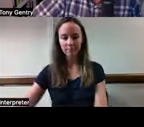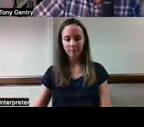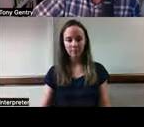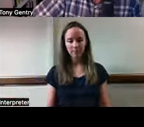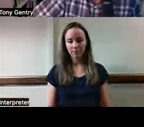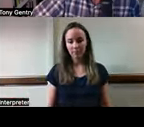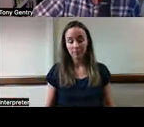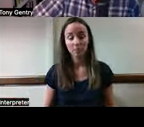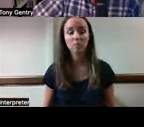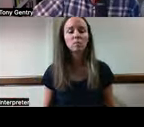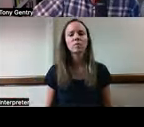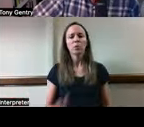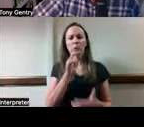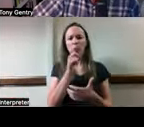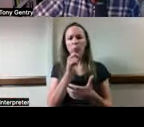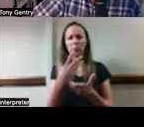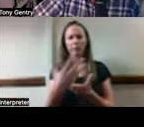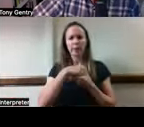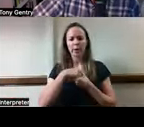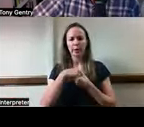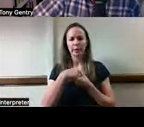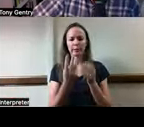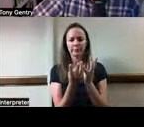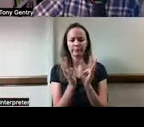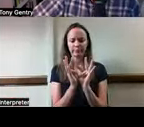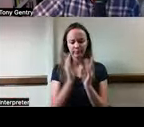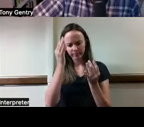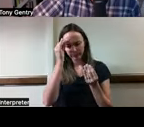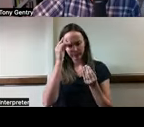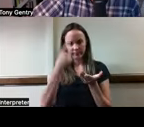Who needs to be involved in deciding, in solving this problem?